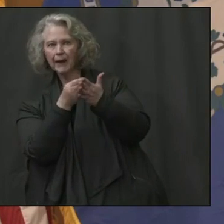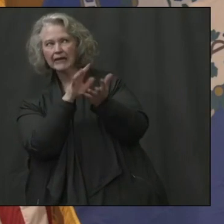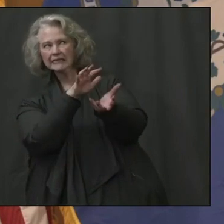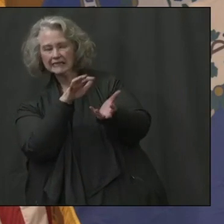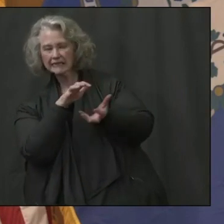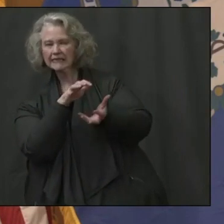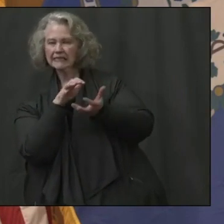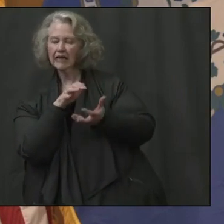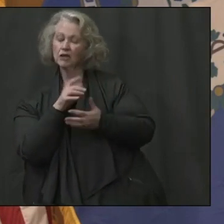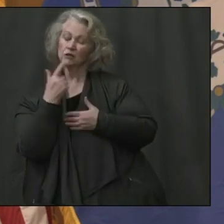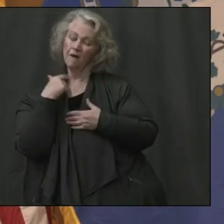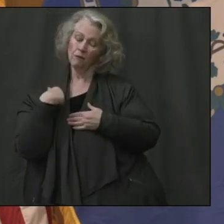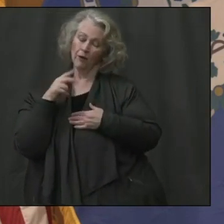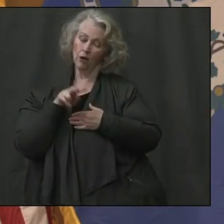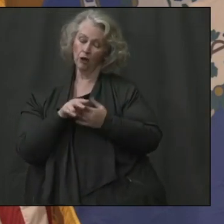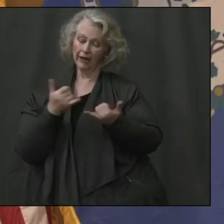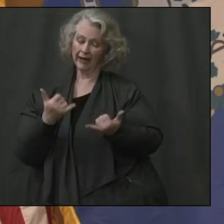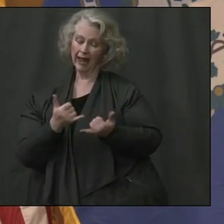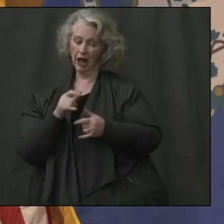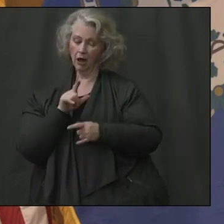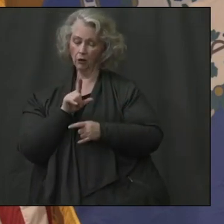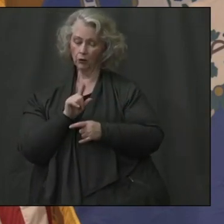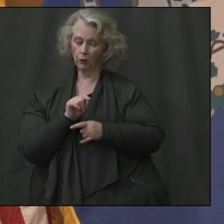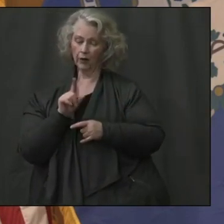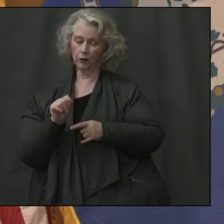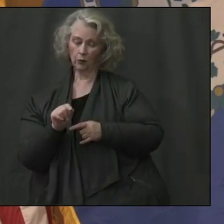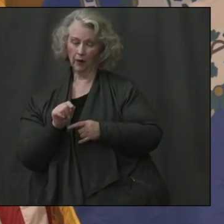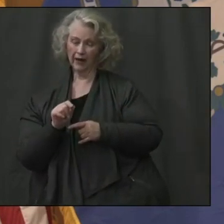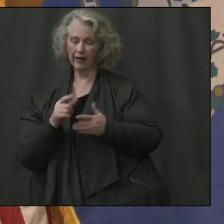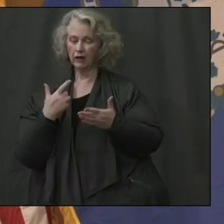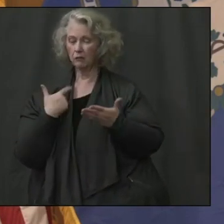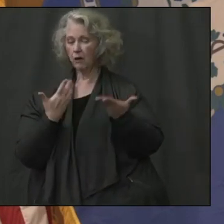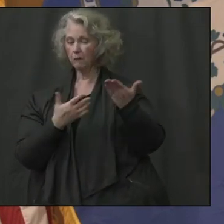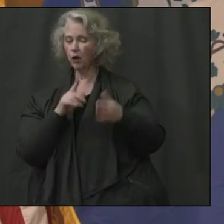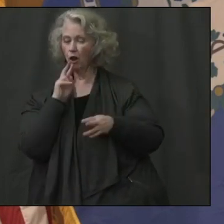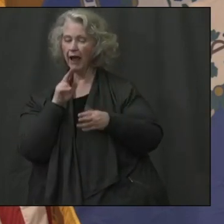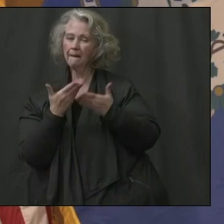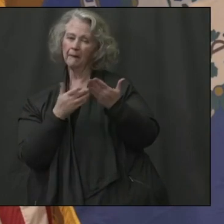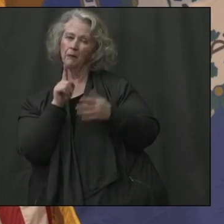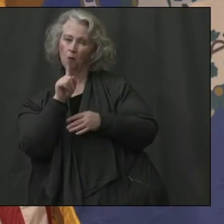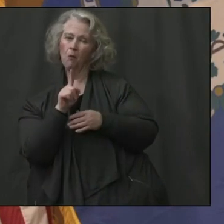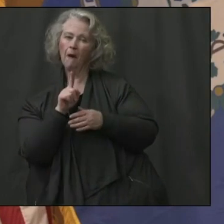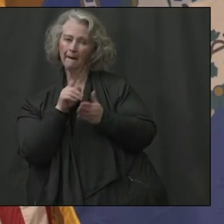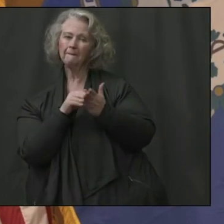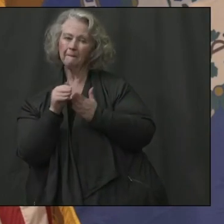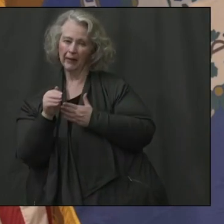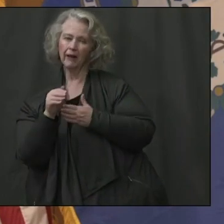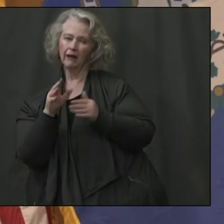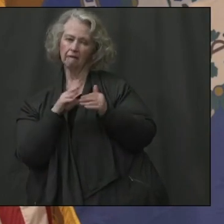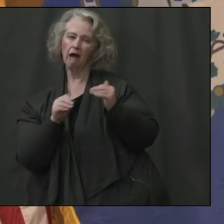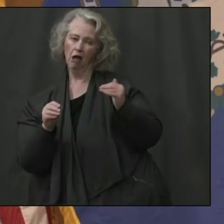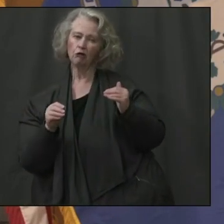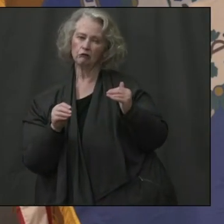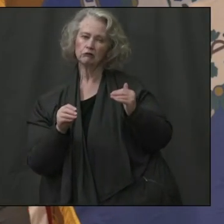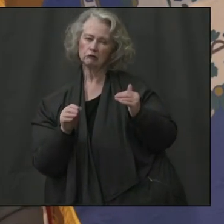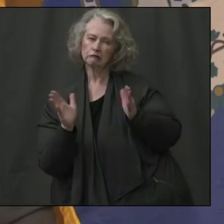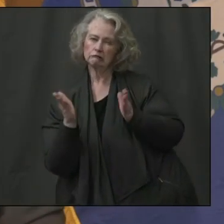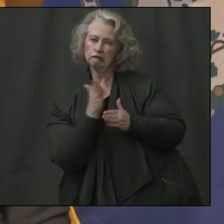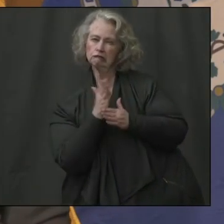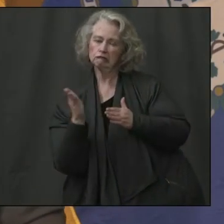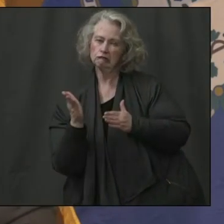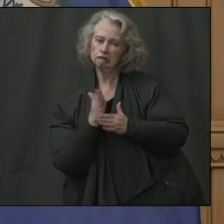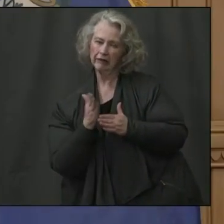2020, we're probably in the $1 billion range of what that shortfall could potentially look like. I would say, Chris, though, just, um,